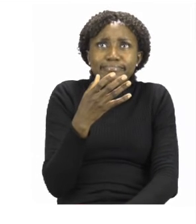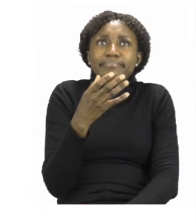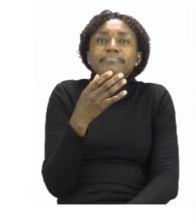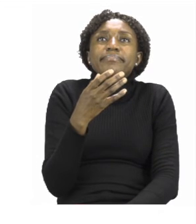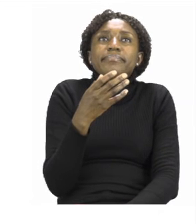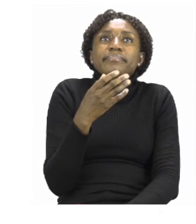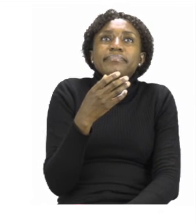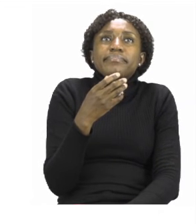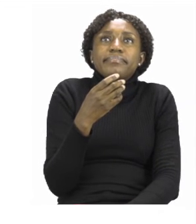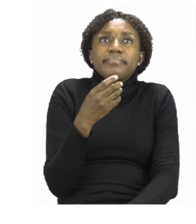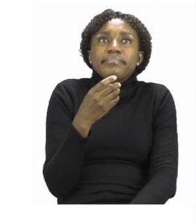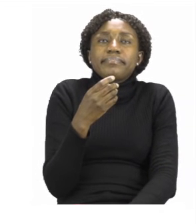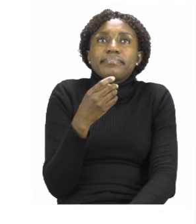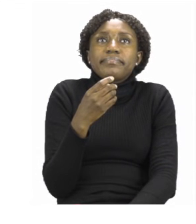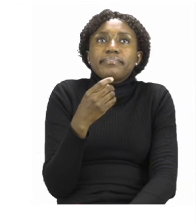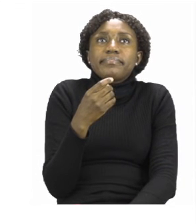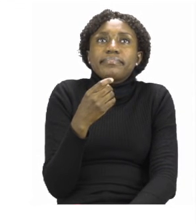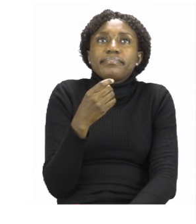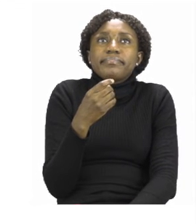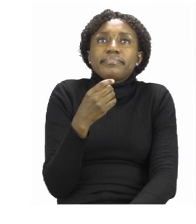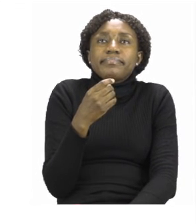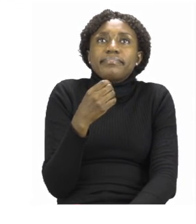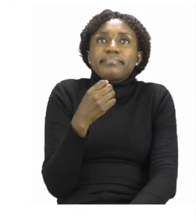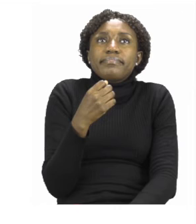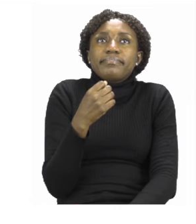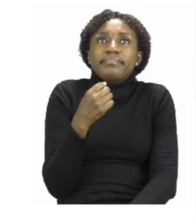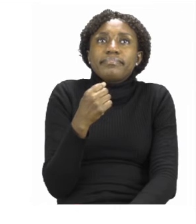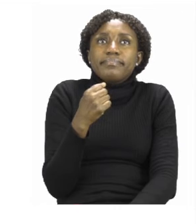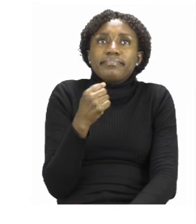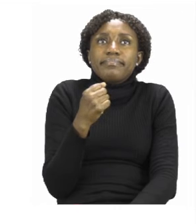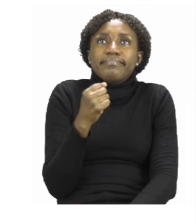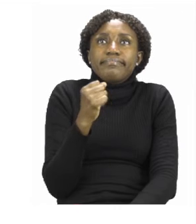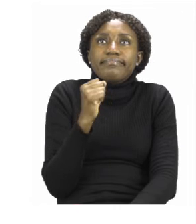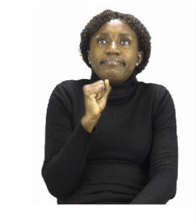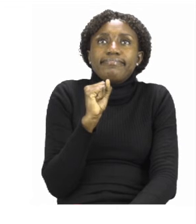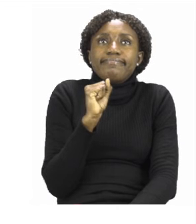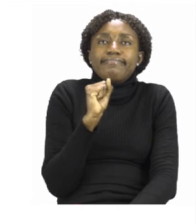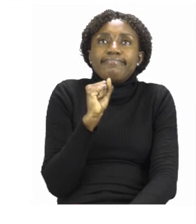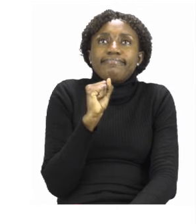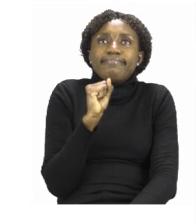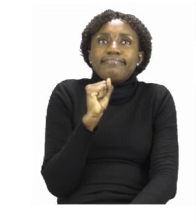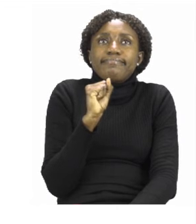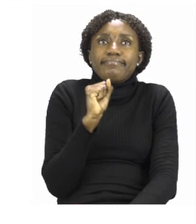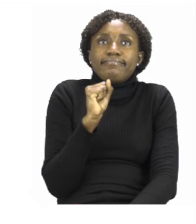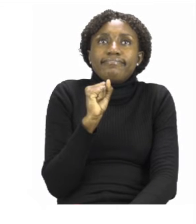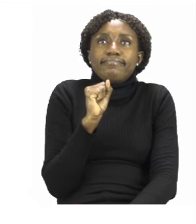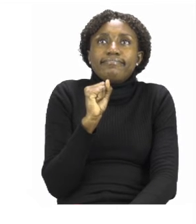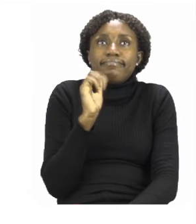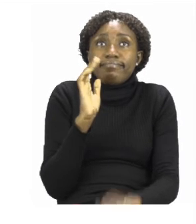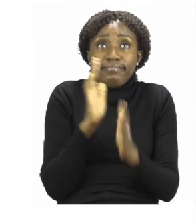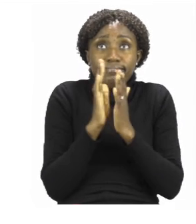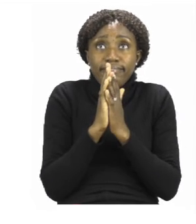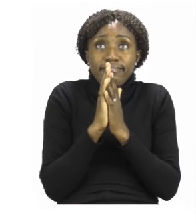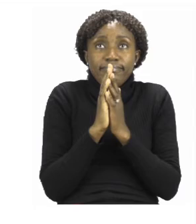and see how many cats we have in that block. Now I want you to take your finger